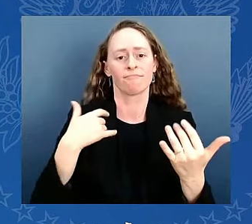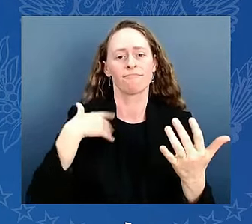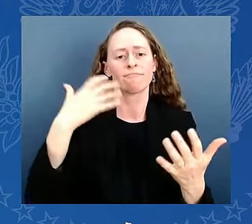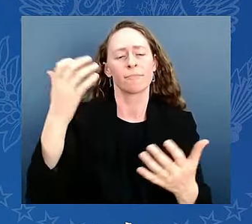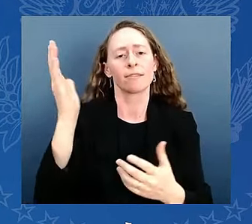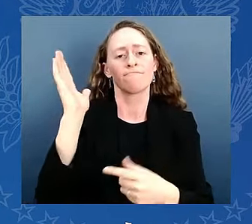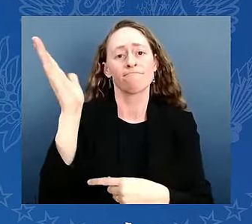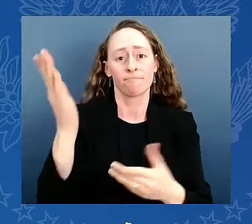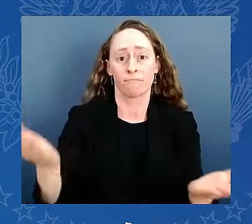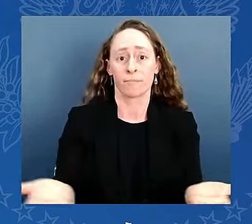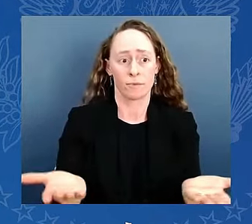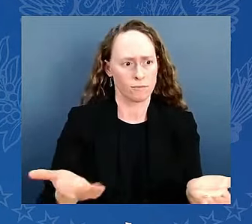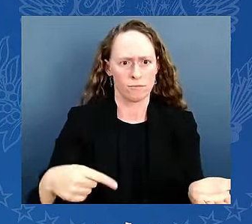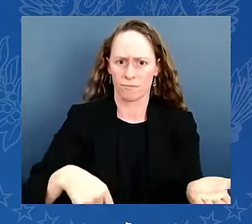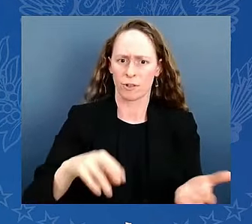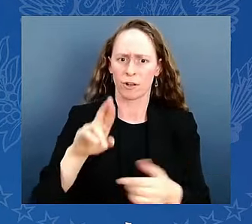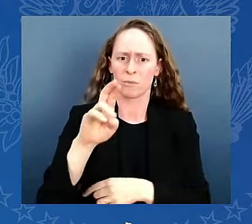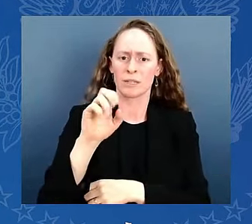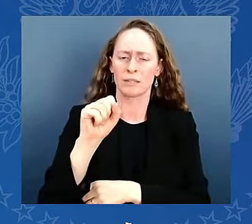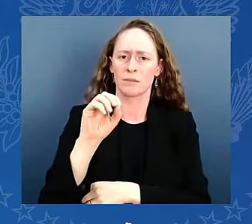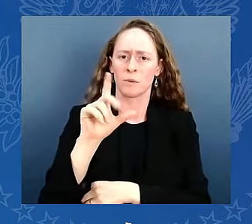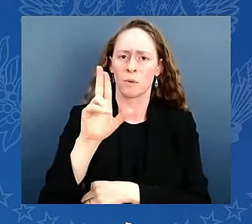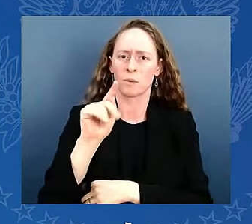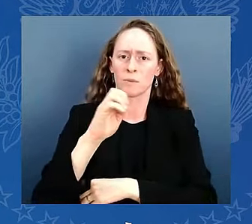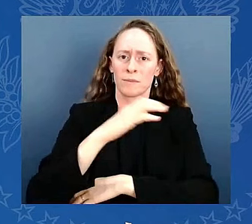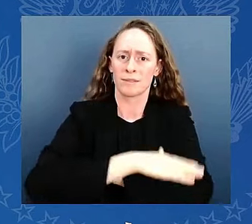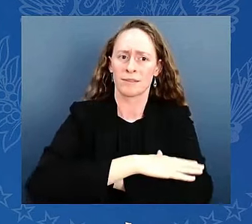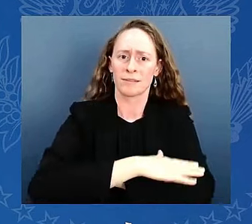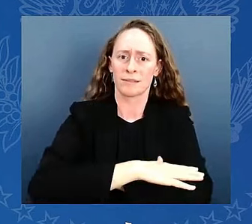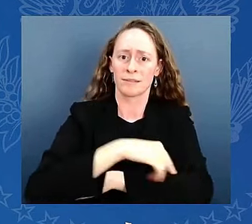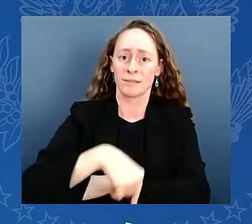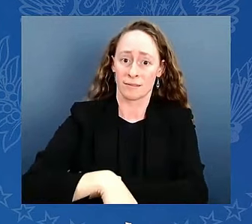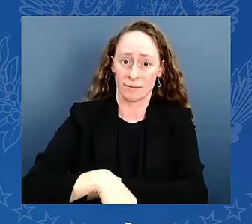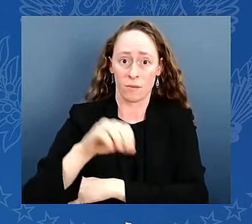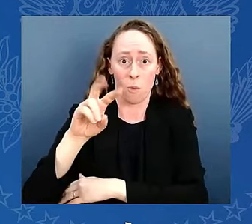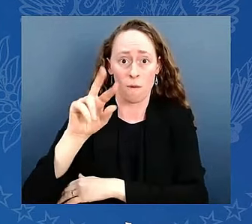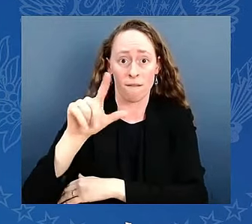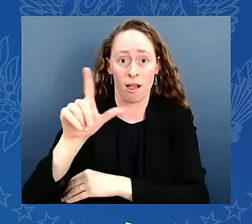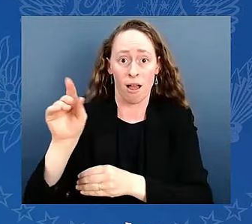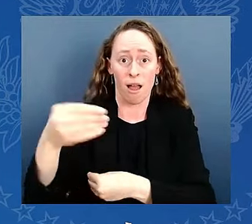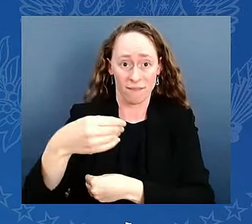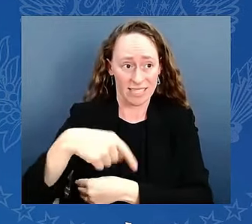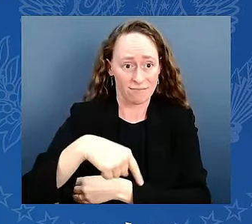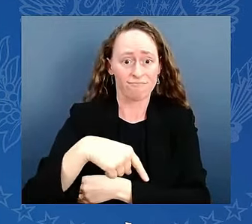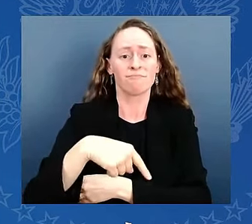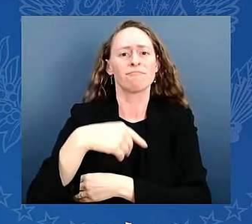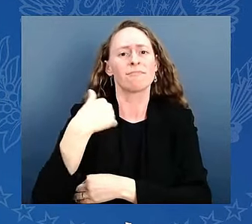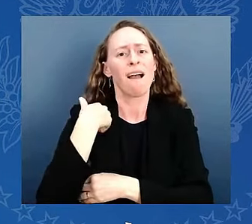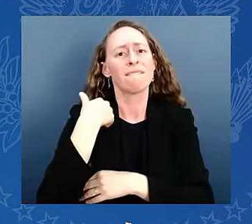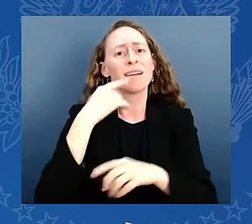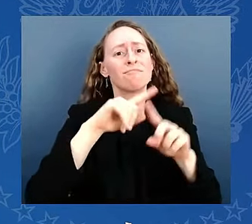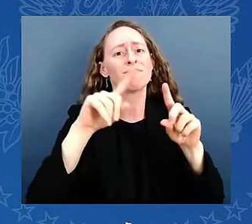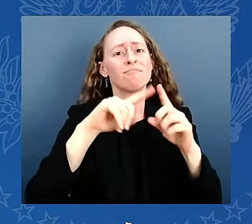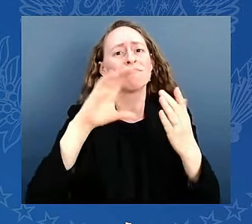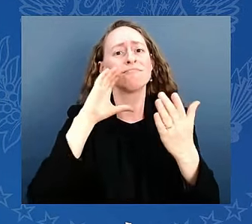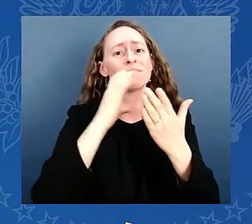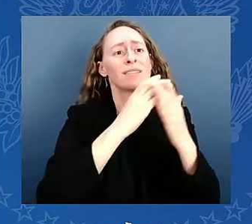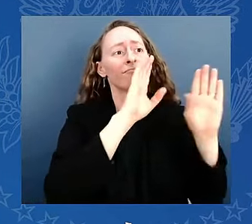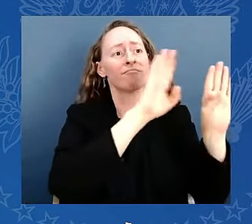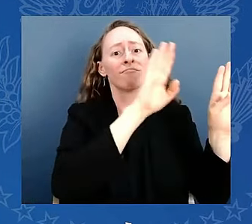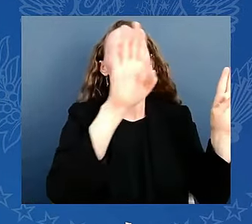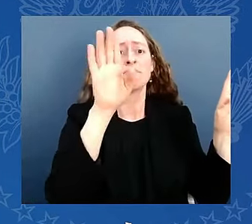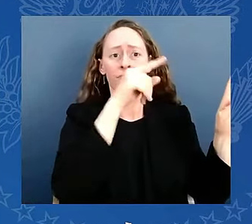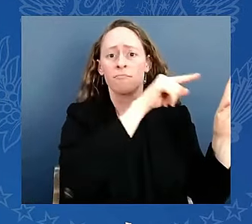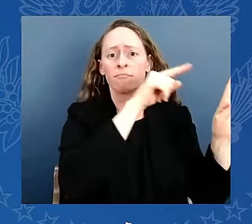space, I'm surrounded by portraits of extraordinary American presidents. Thomas Jefferson wrote the immortal